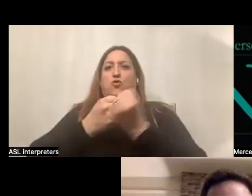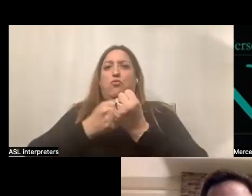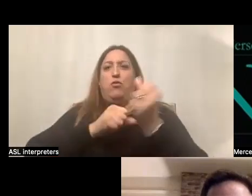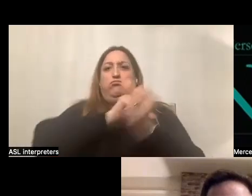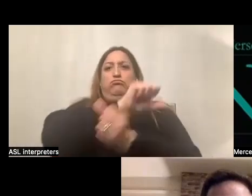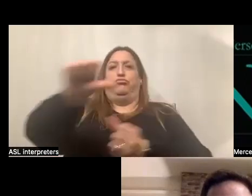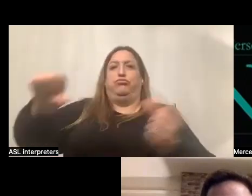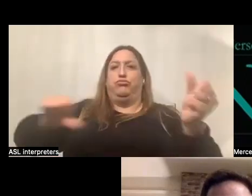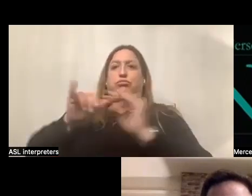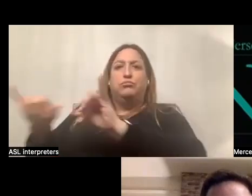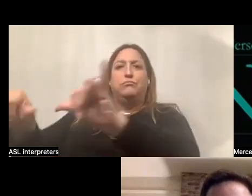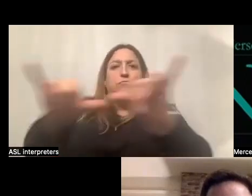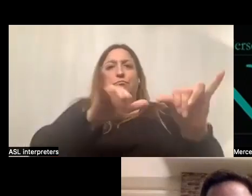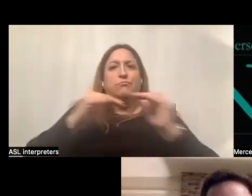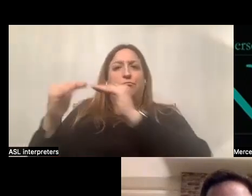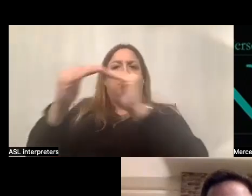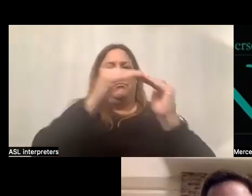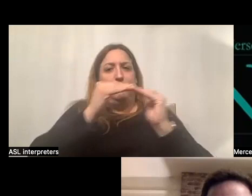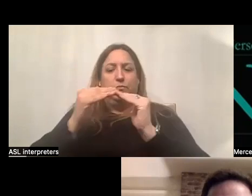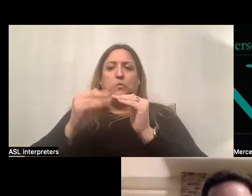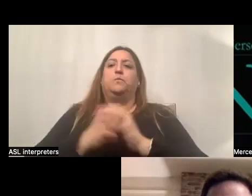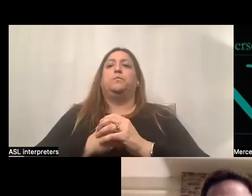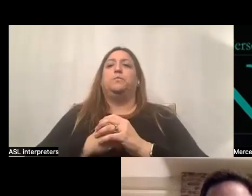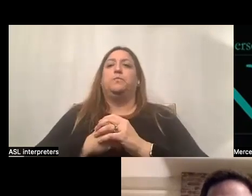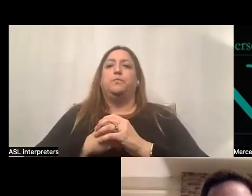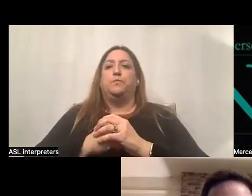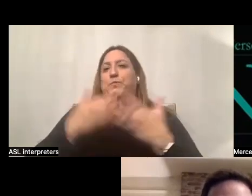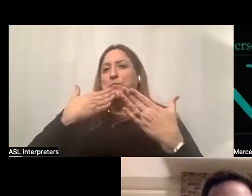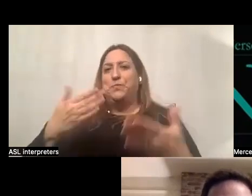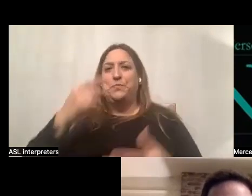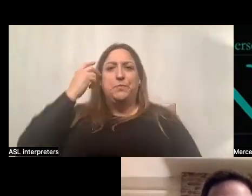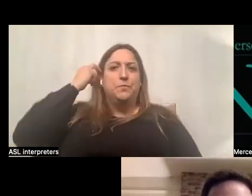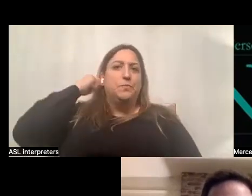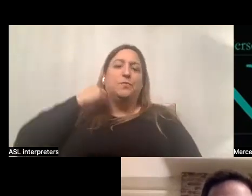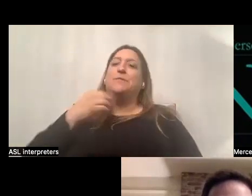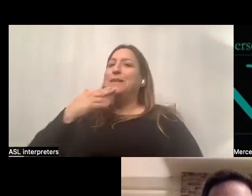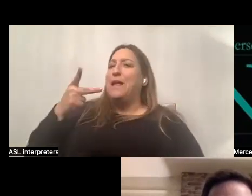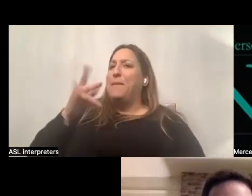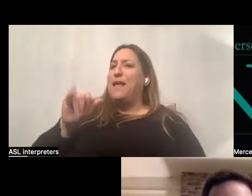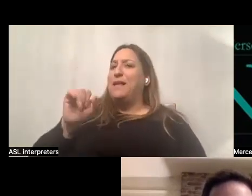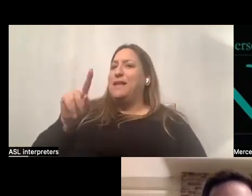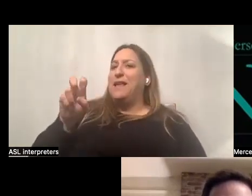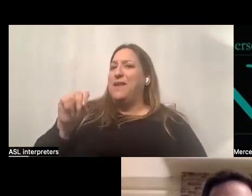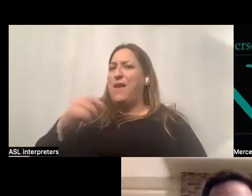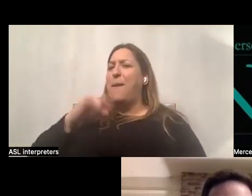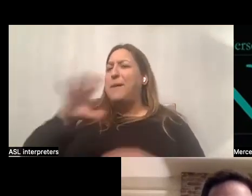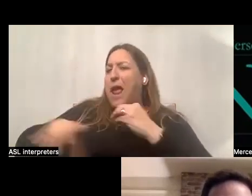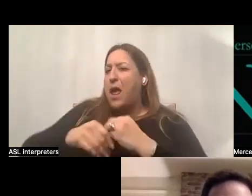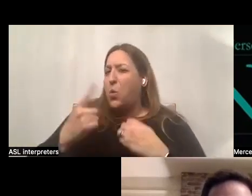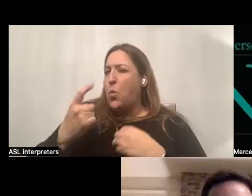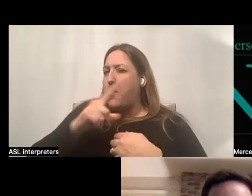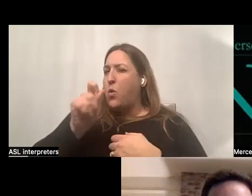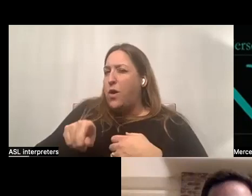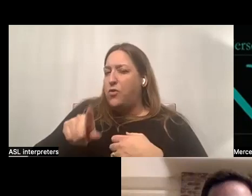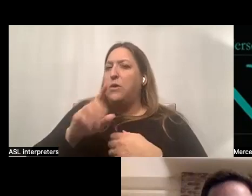as the person whose circle was formed around. So thanks. Thanks, Patty and Steven. I'm going to just, I'm going to add one other question